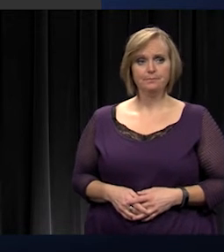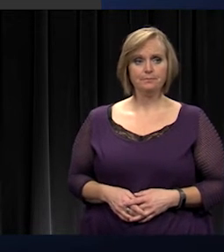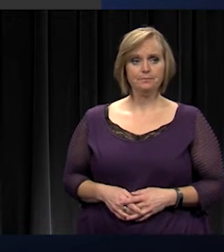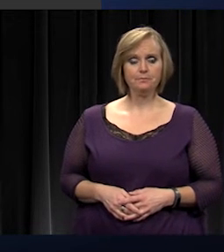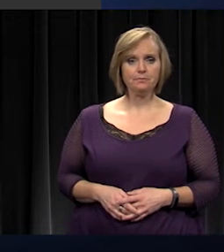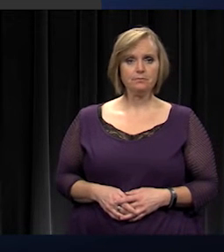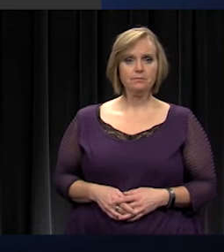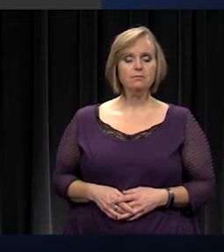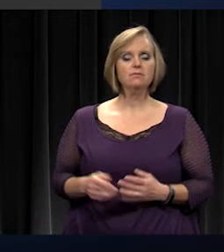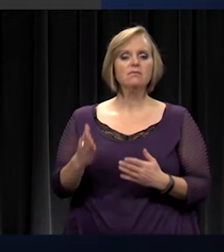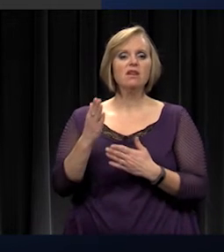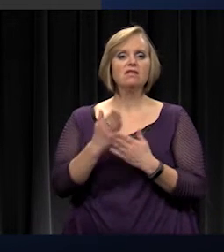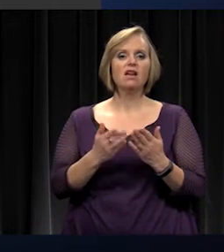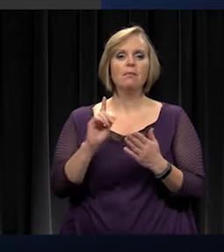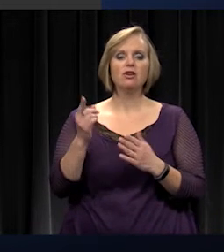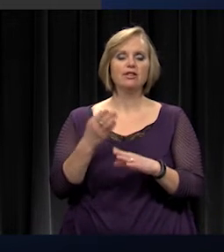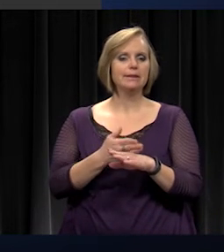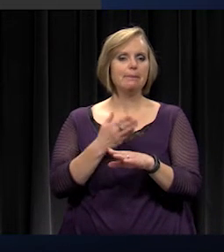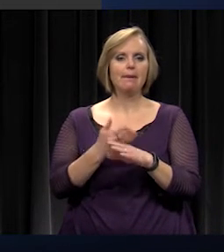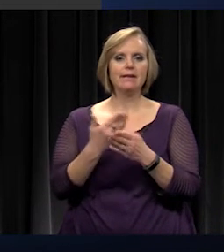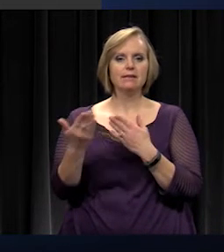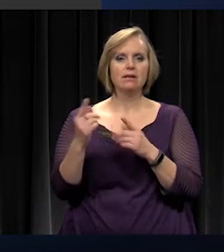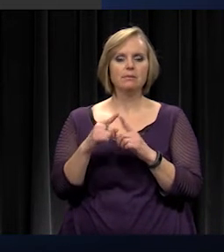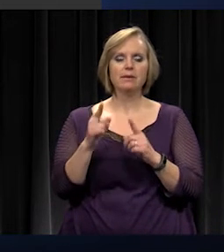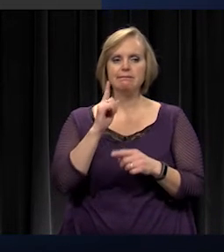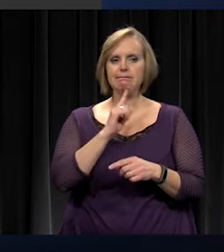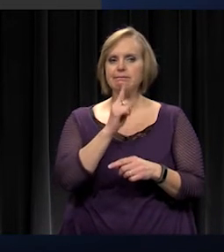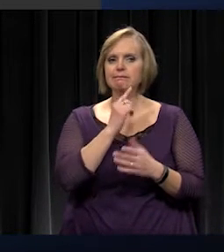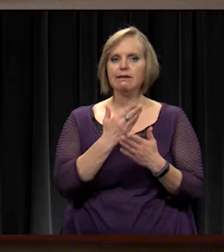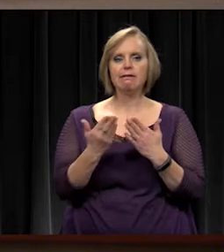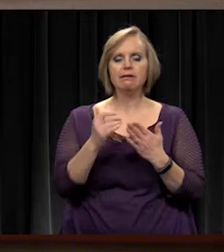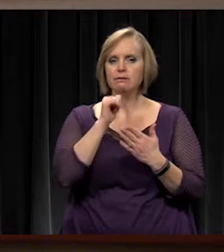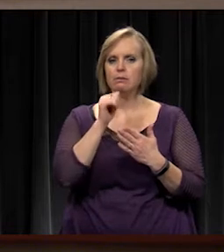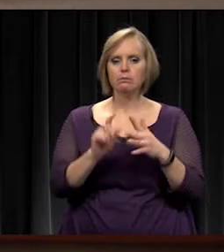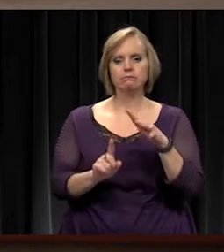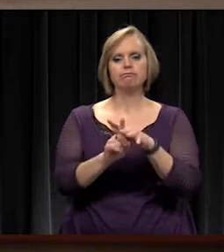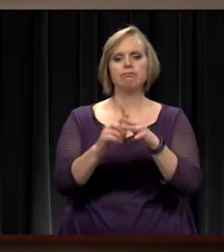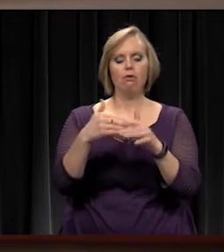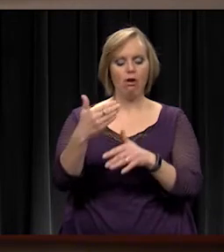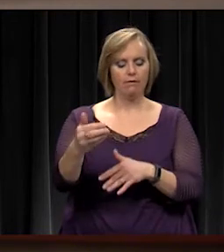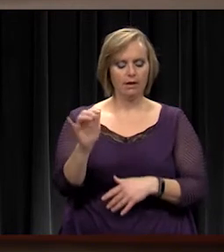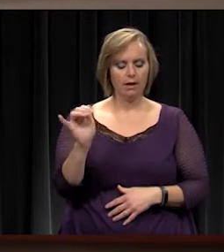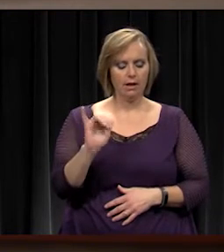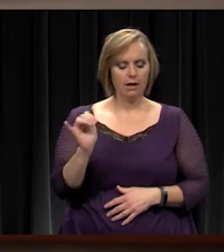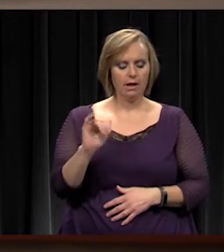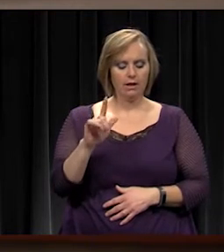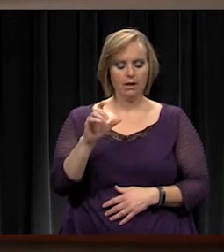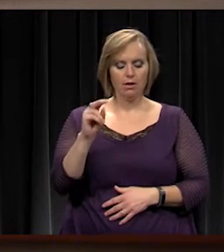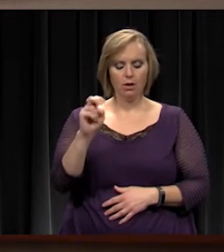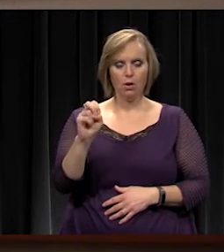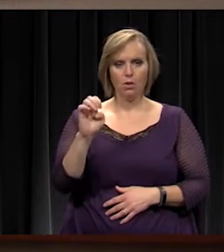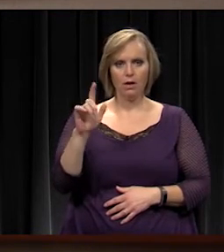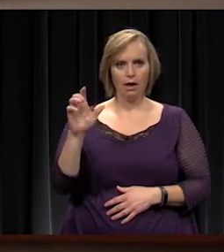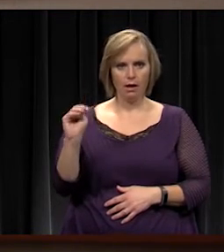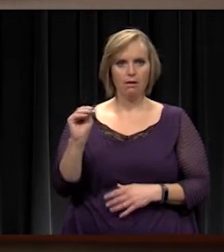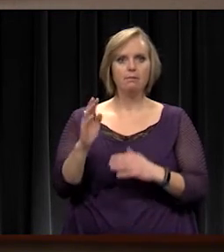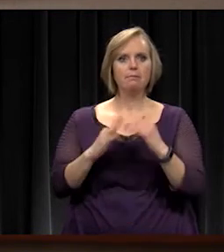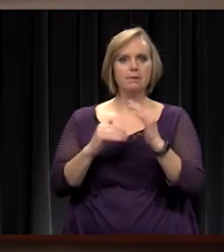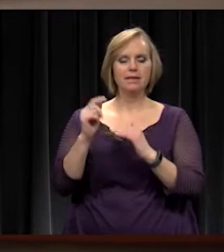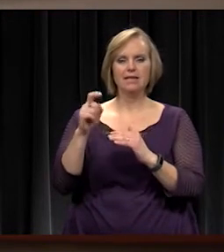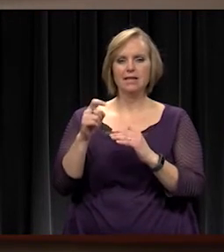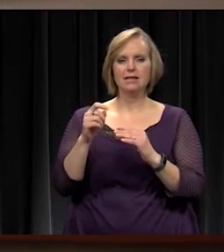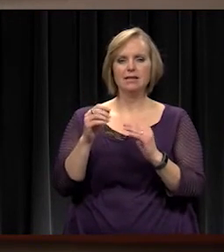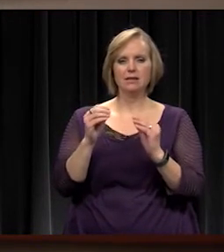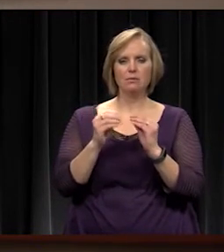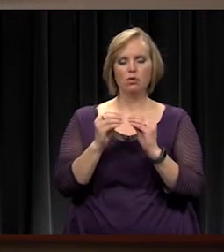Some are just maintenance items but they are singletons that don't come up very often. Like our Lone Elm building, it needs some restructuring a little bit